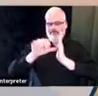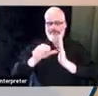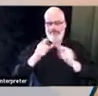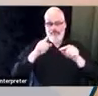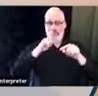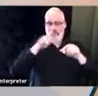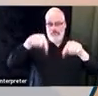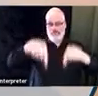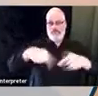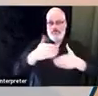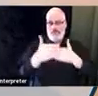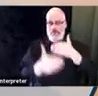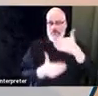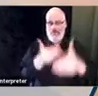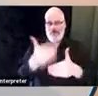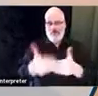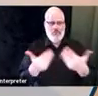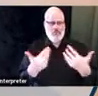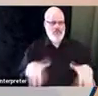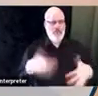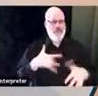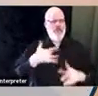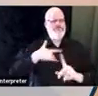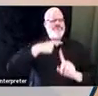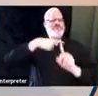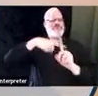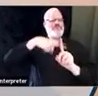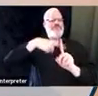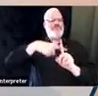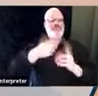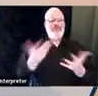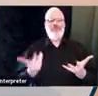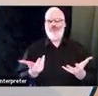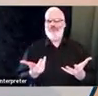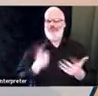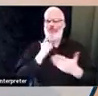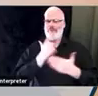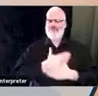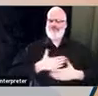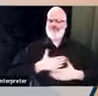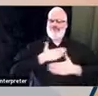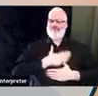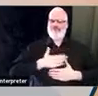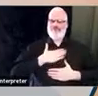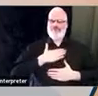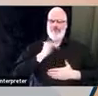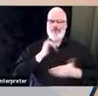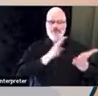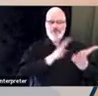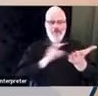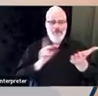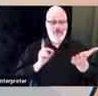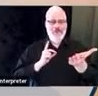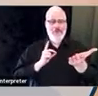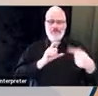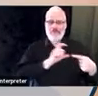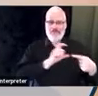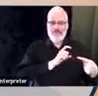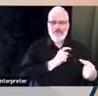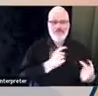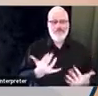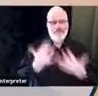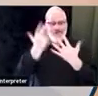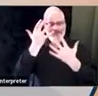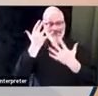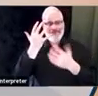experience and I appreciate all that the board of police and fire commissioners and also city human resources have done to make this a great